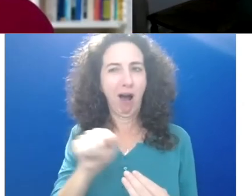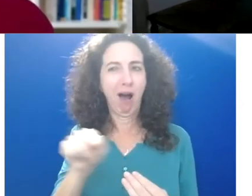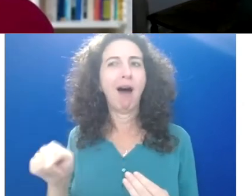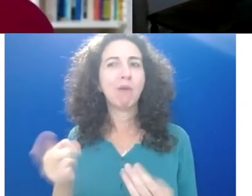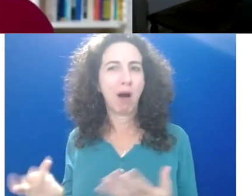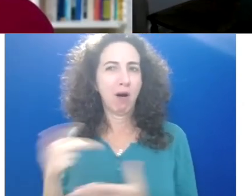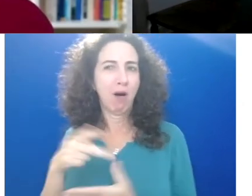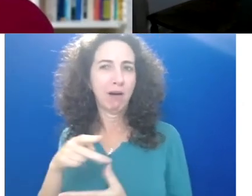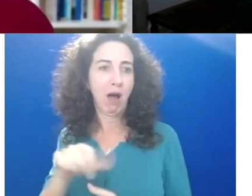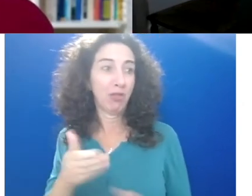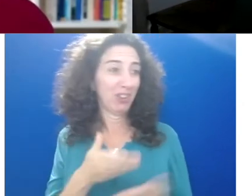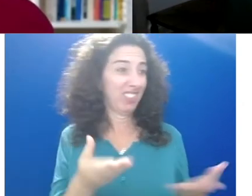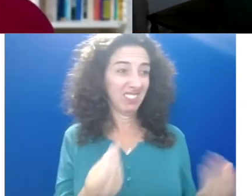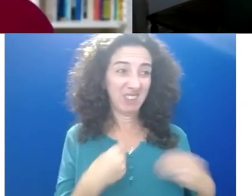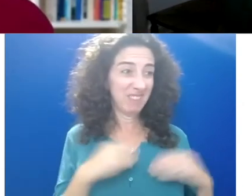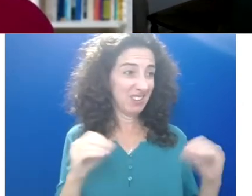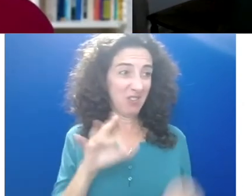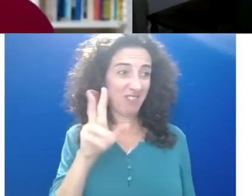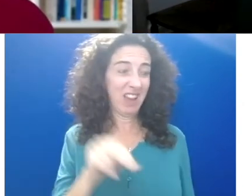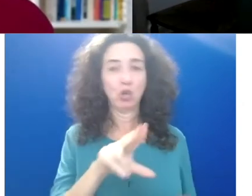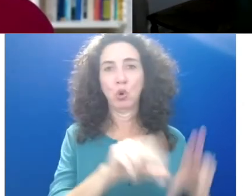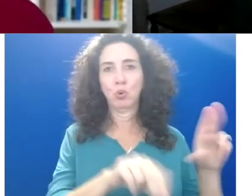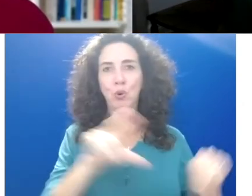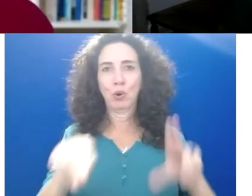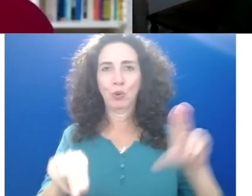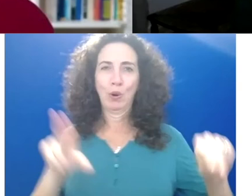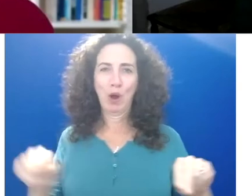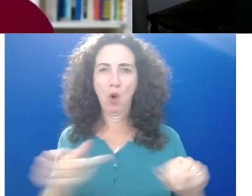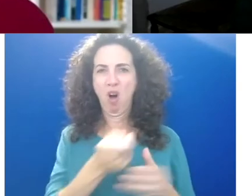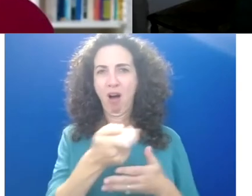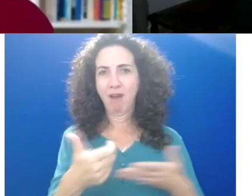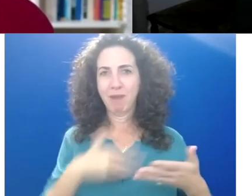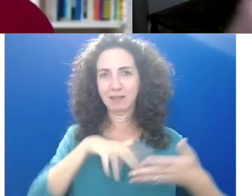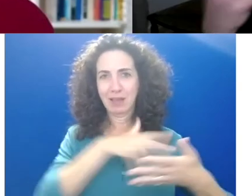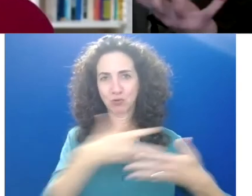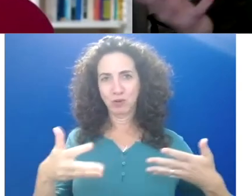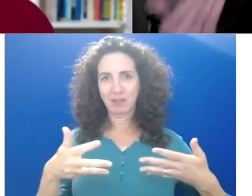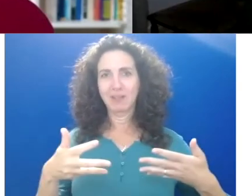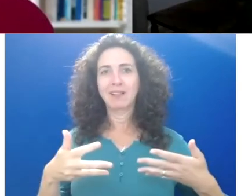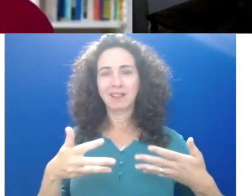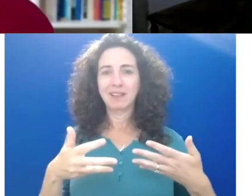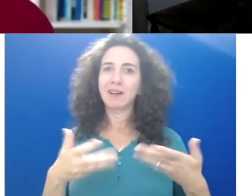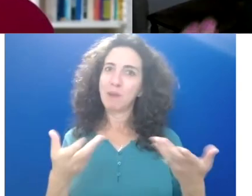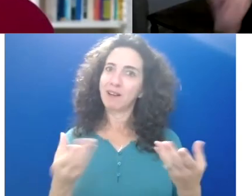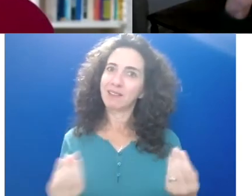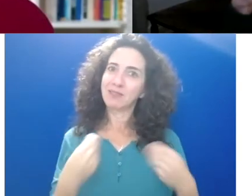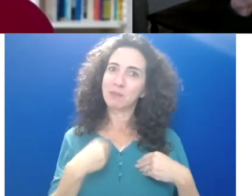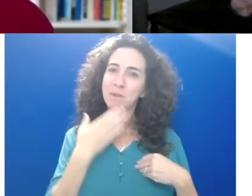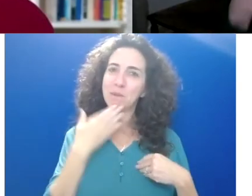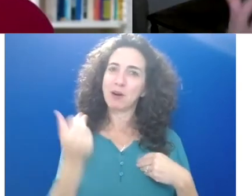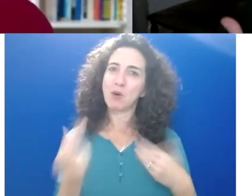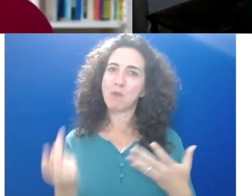I have a busy social schedule right now, I do not. But, you know, but it helps you pick your priorities and then make them happen, even if